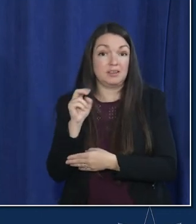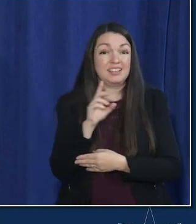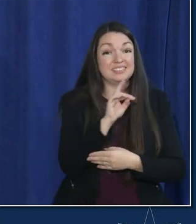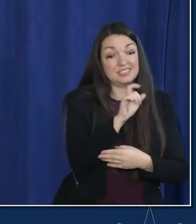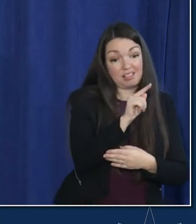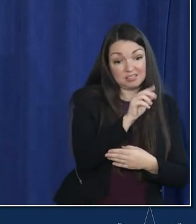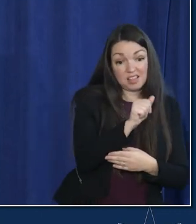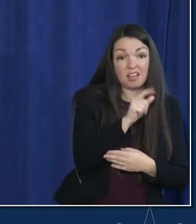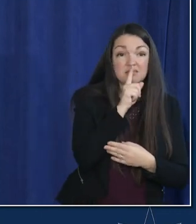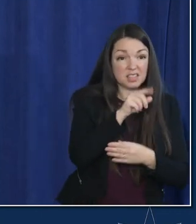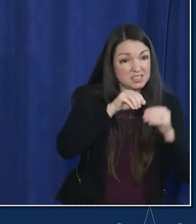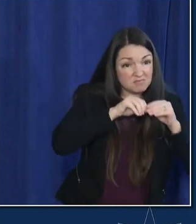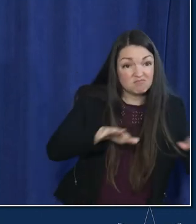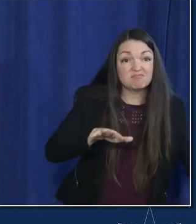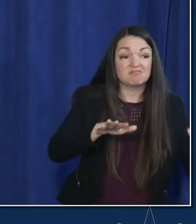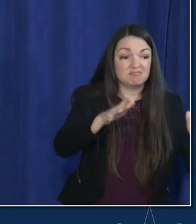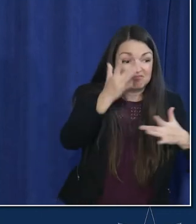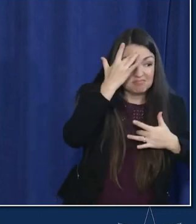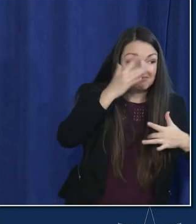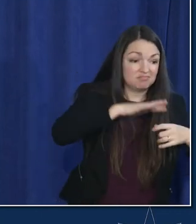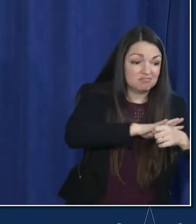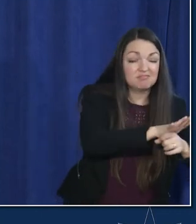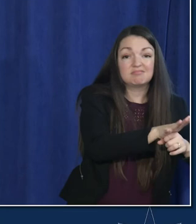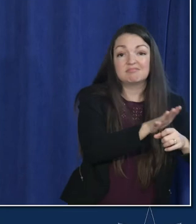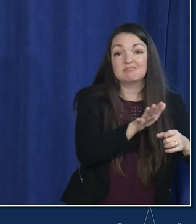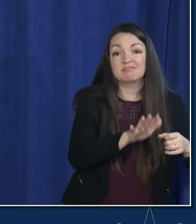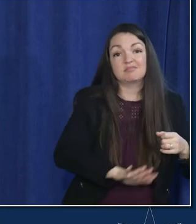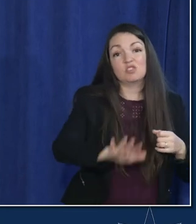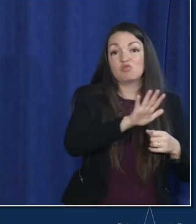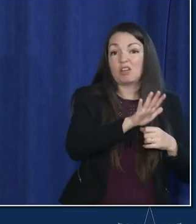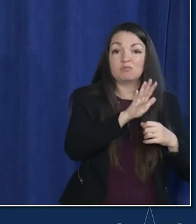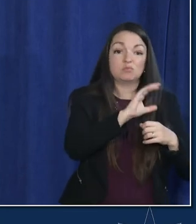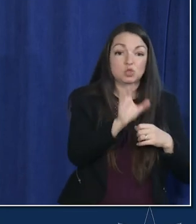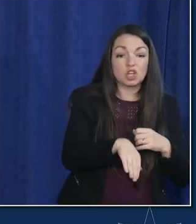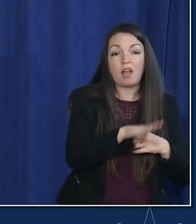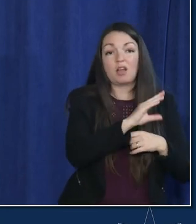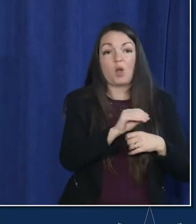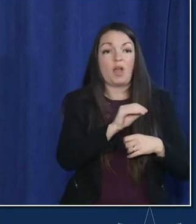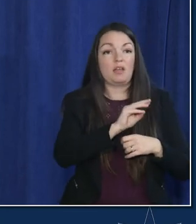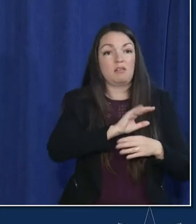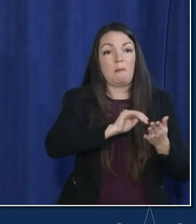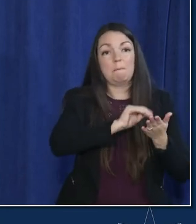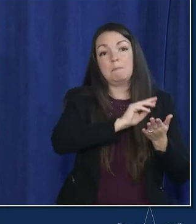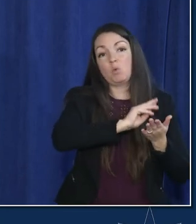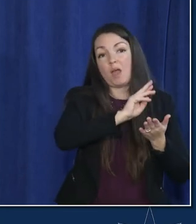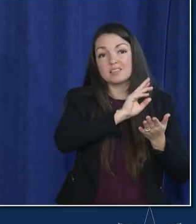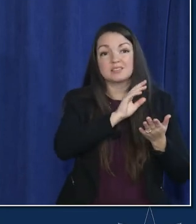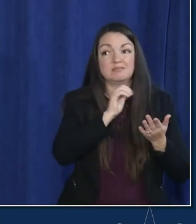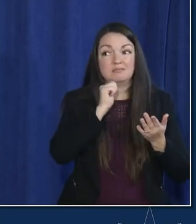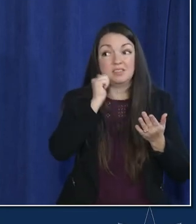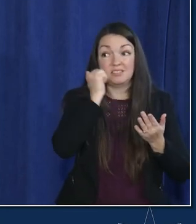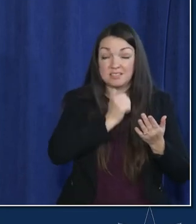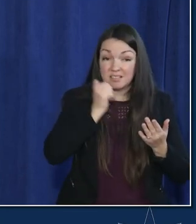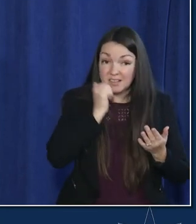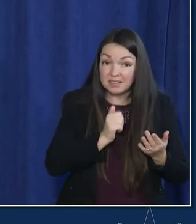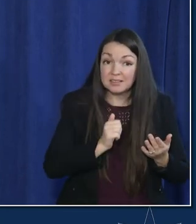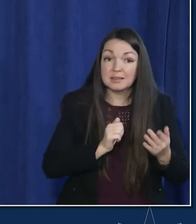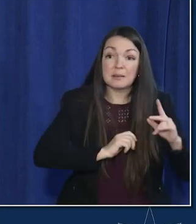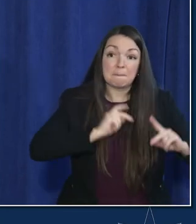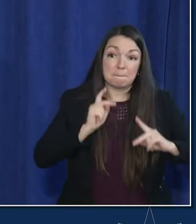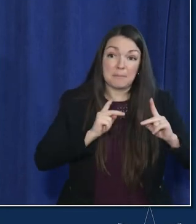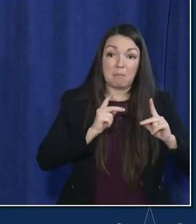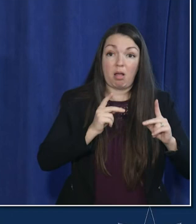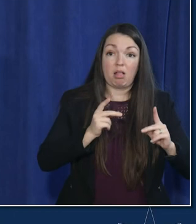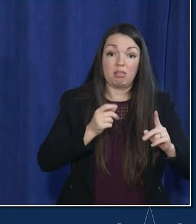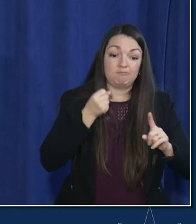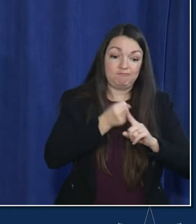on chicago uh and on the upper midwest and every single day we are seeing people get